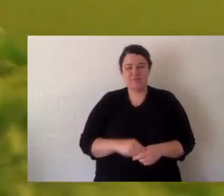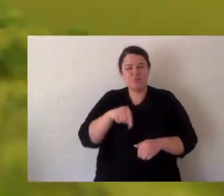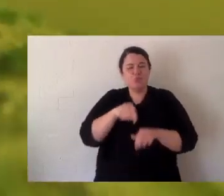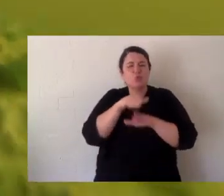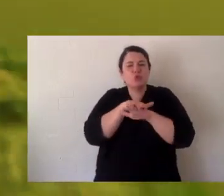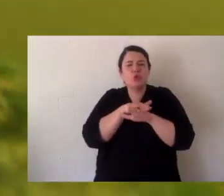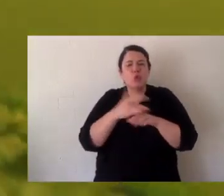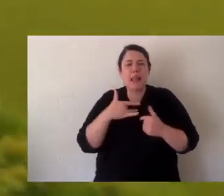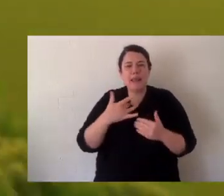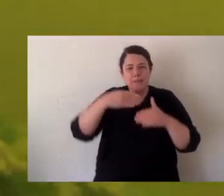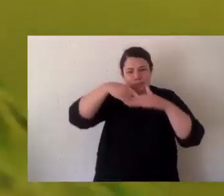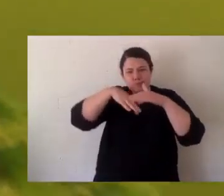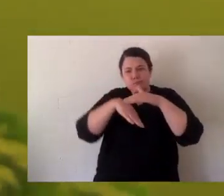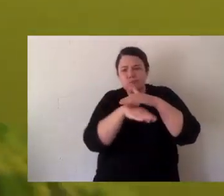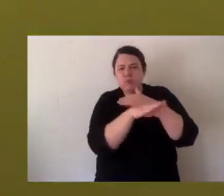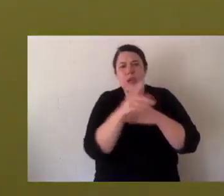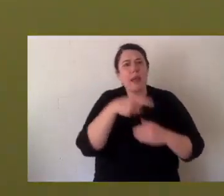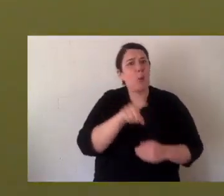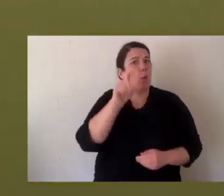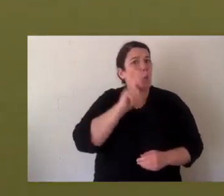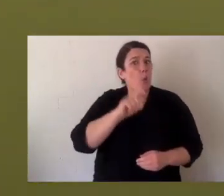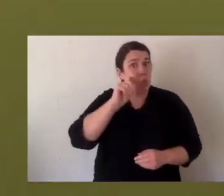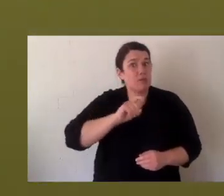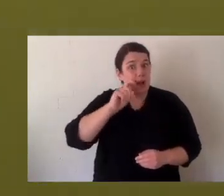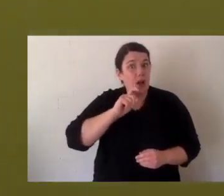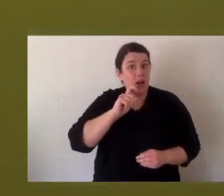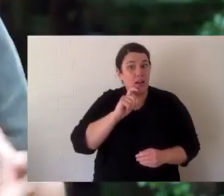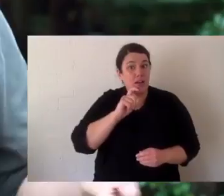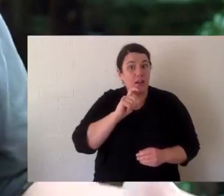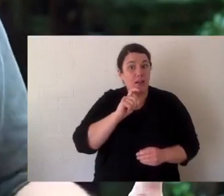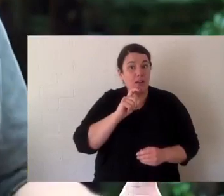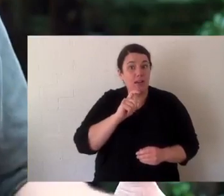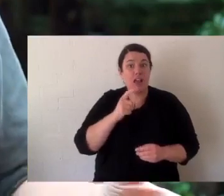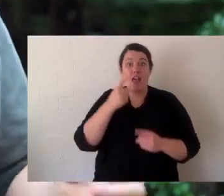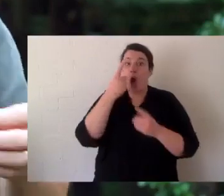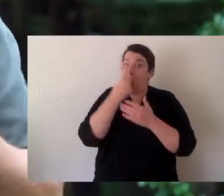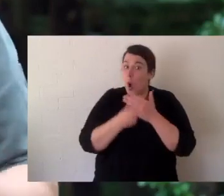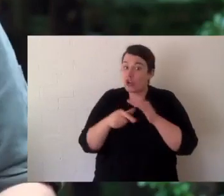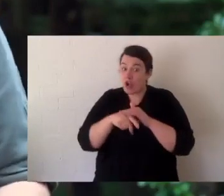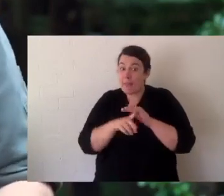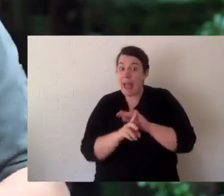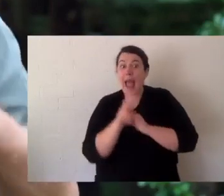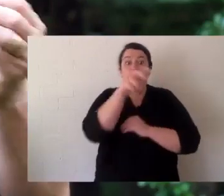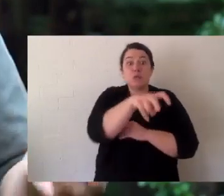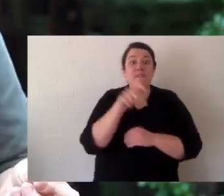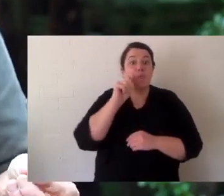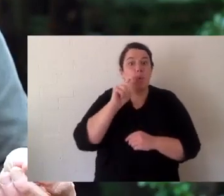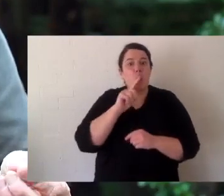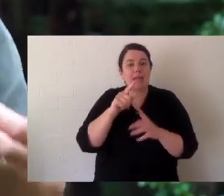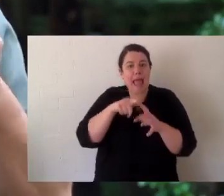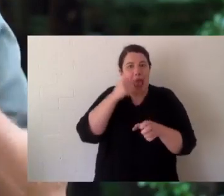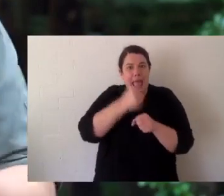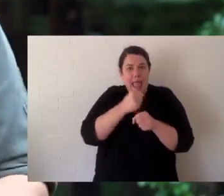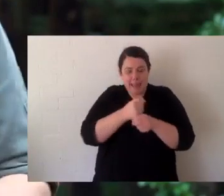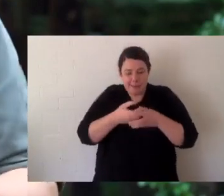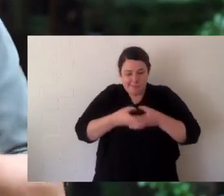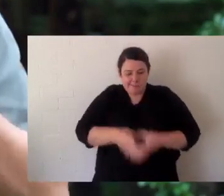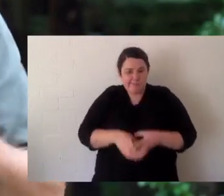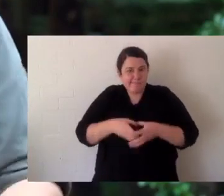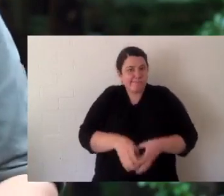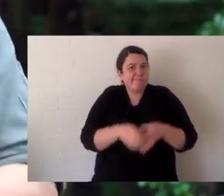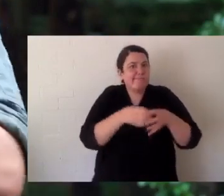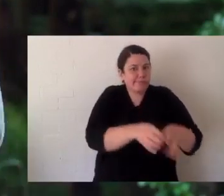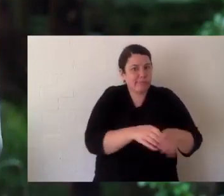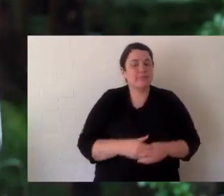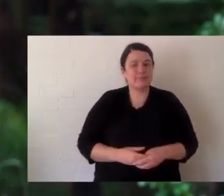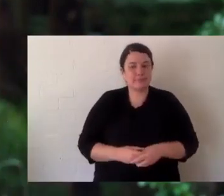Manning River Turtles are aquatic. They live in the water. The only time they come out of water is when females